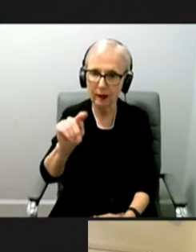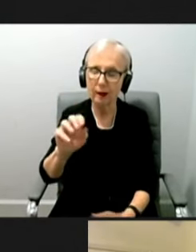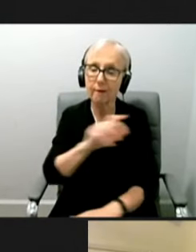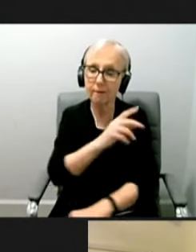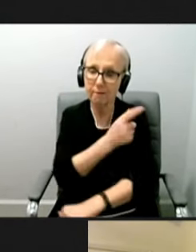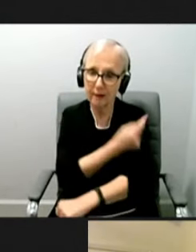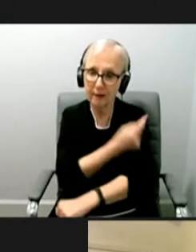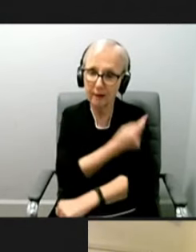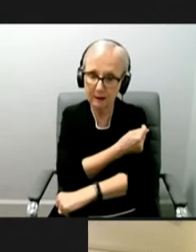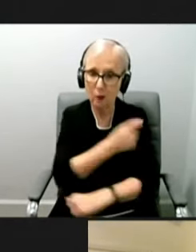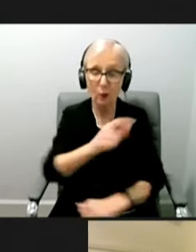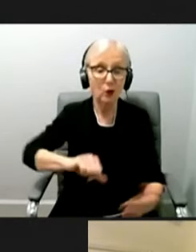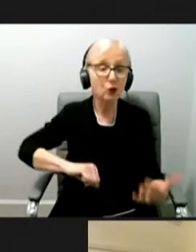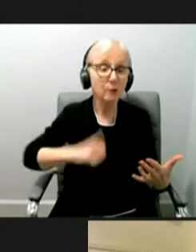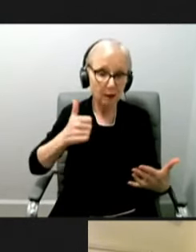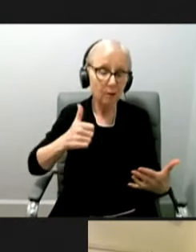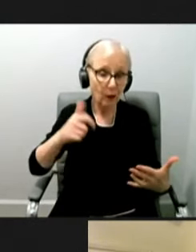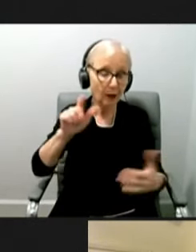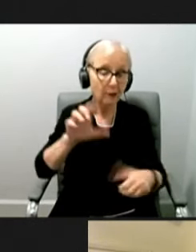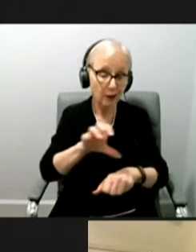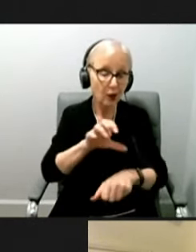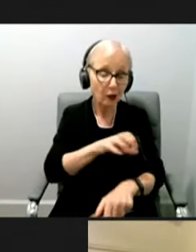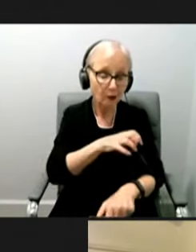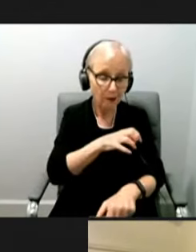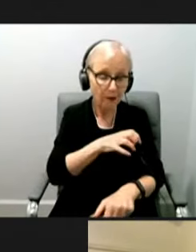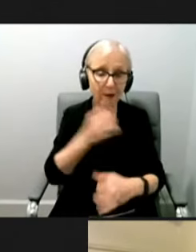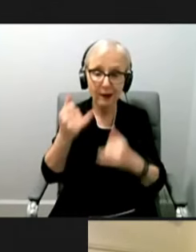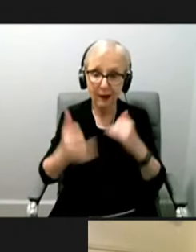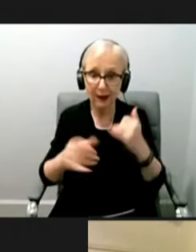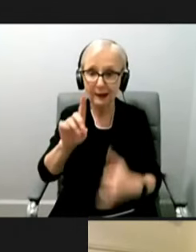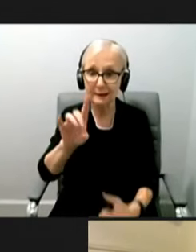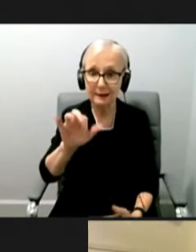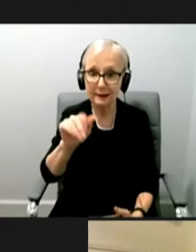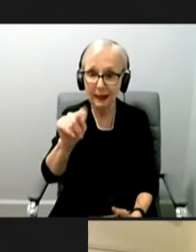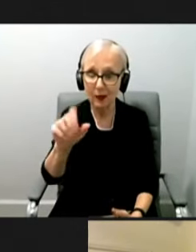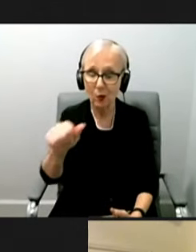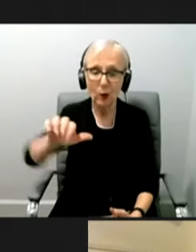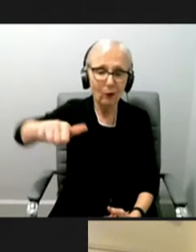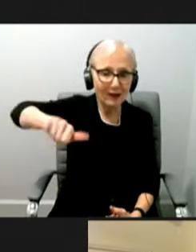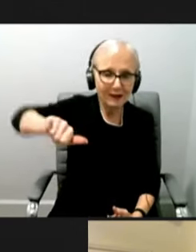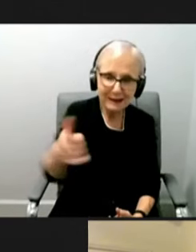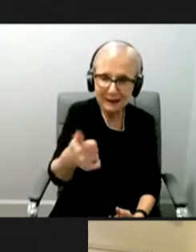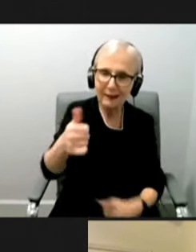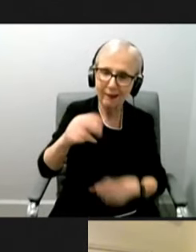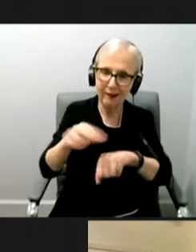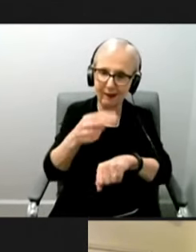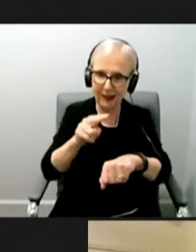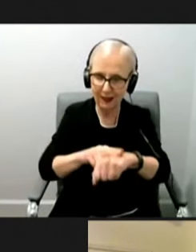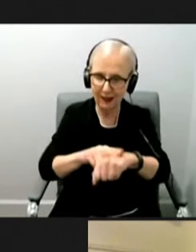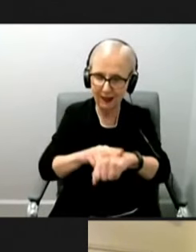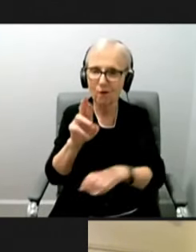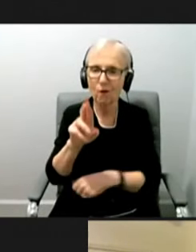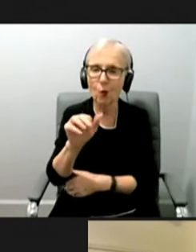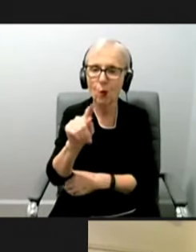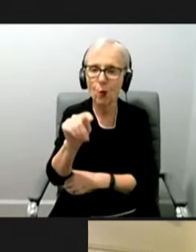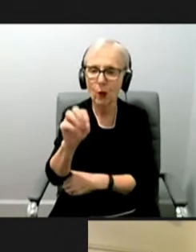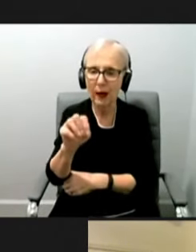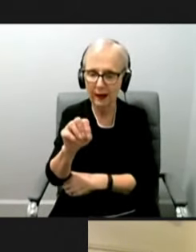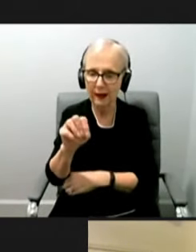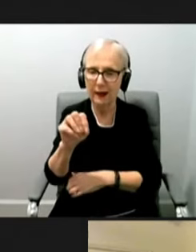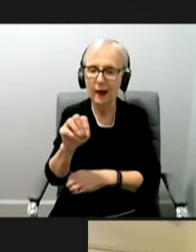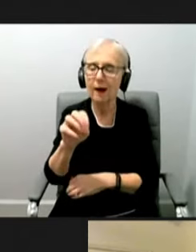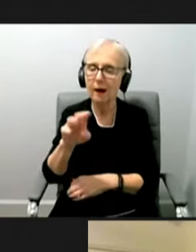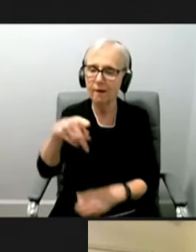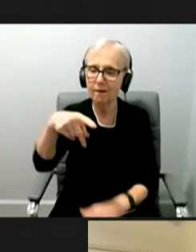Colorado should be incredibly proud right now. The last data that we saw, we were 10th in the nation for our rates of pediatric